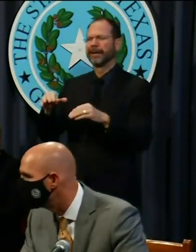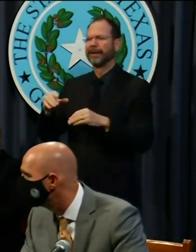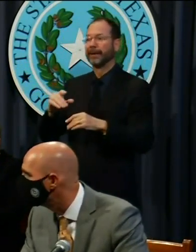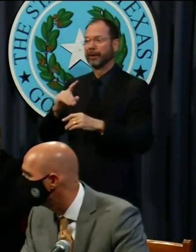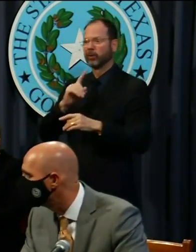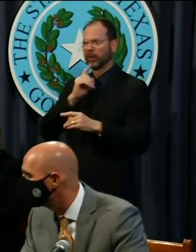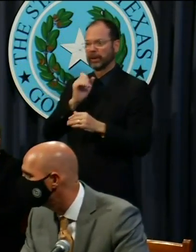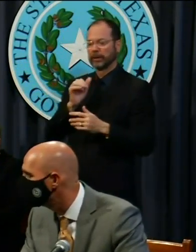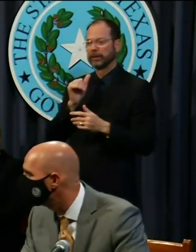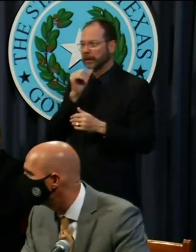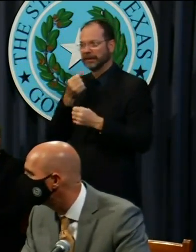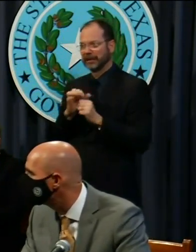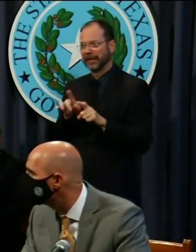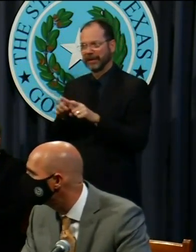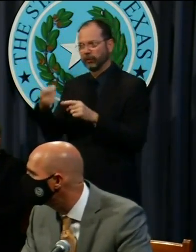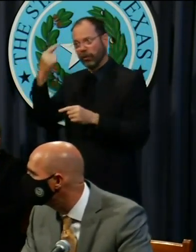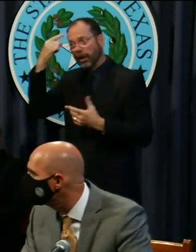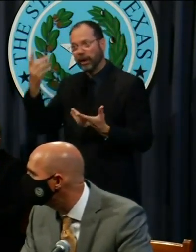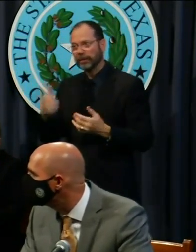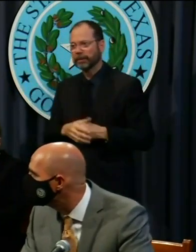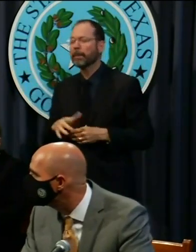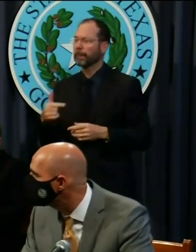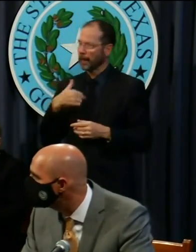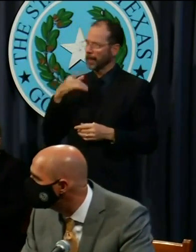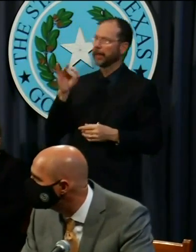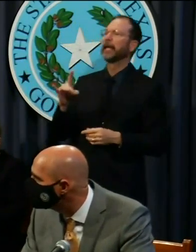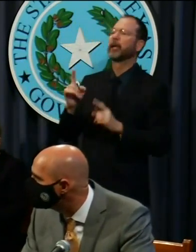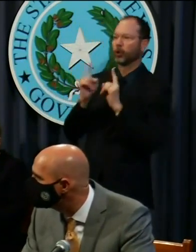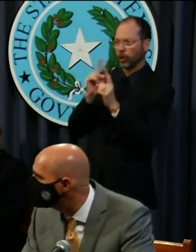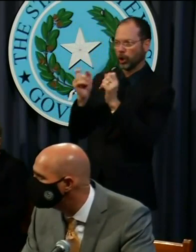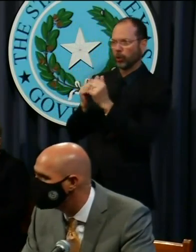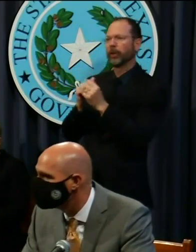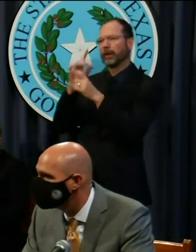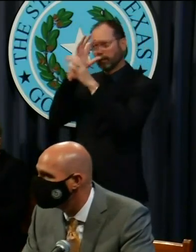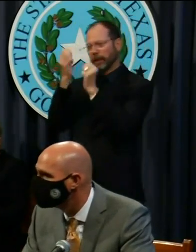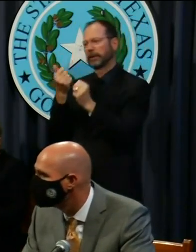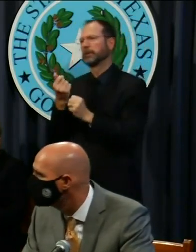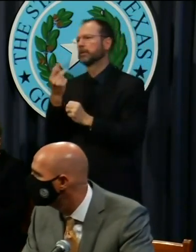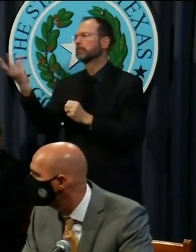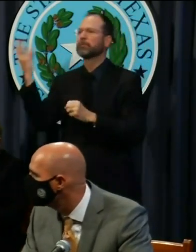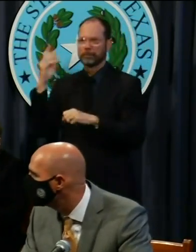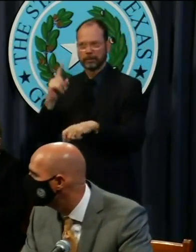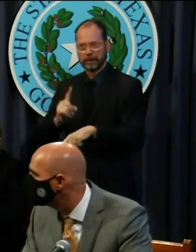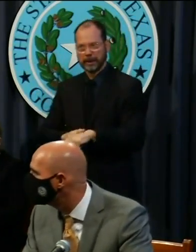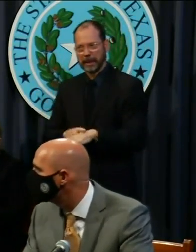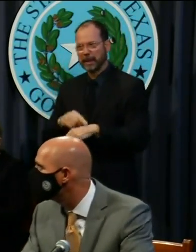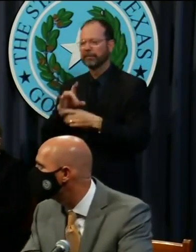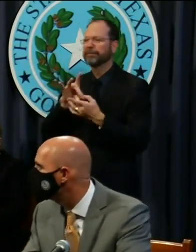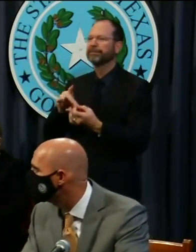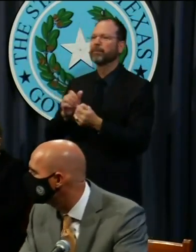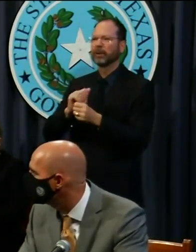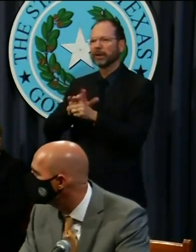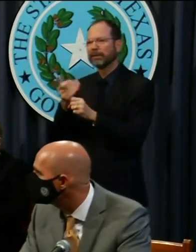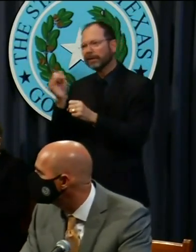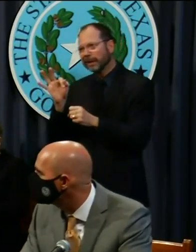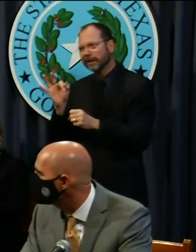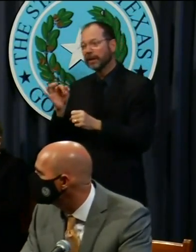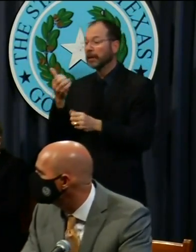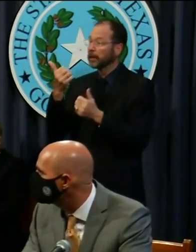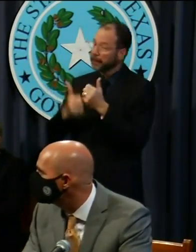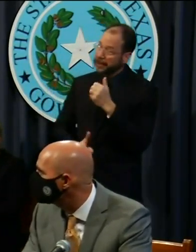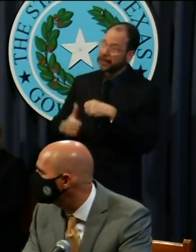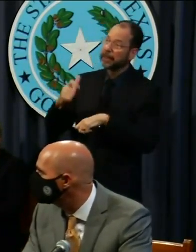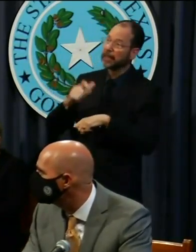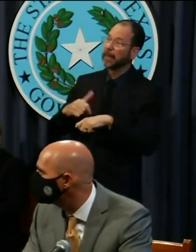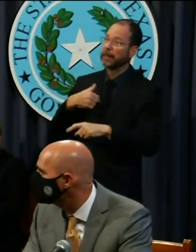actual work? I've had the opportunity to visit with the president dozens of times about the COVID-19 virus. And every